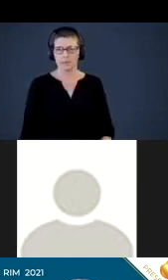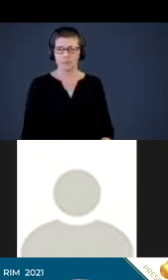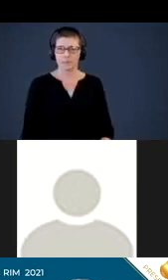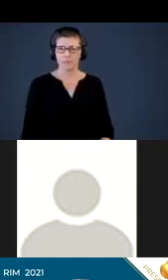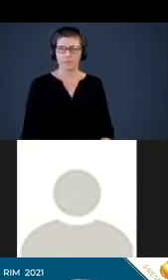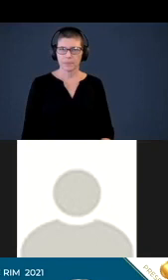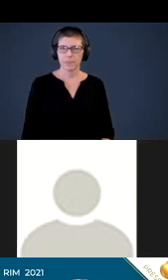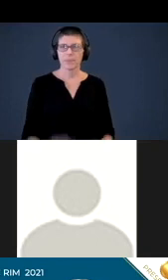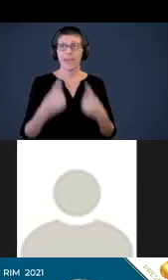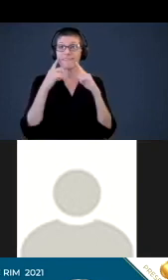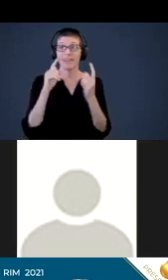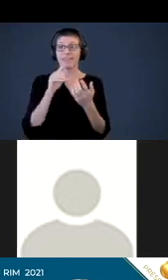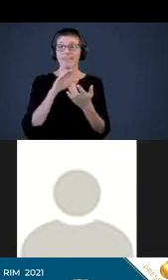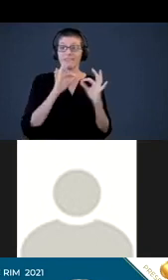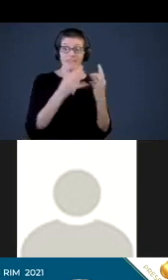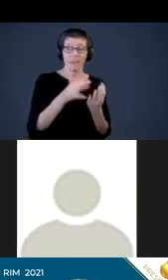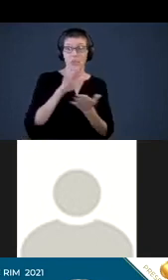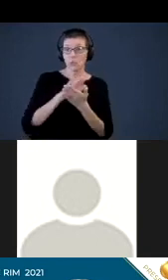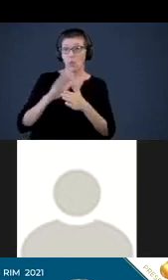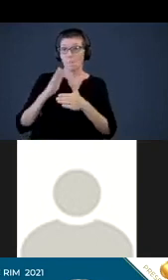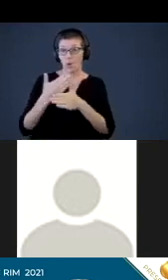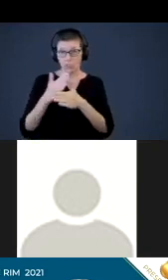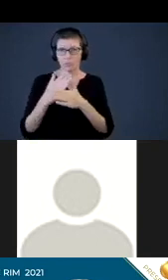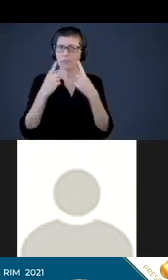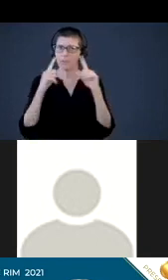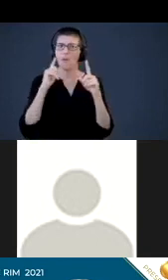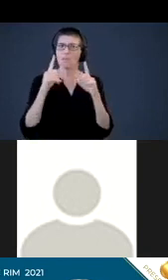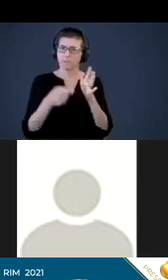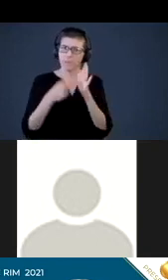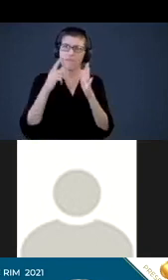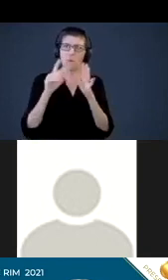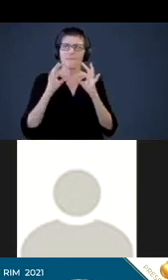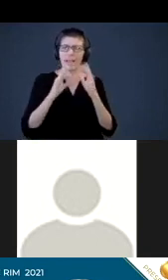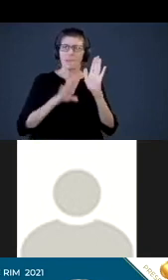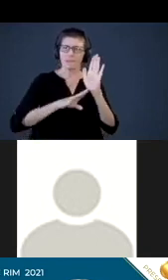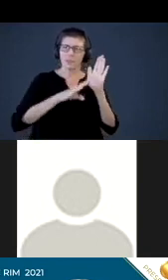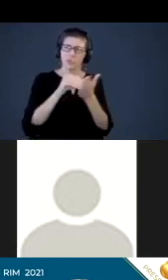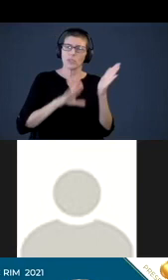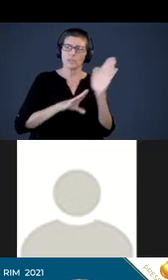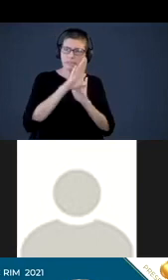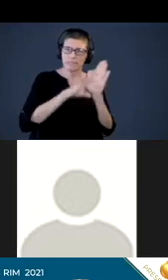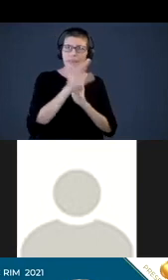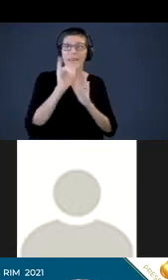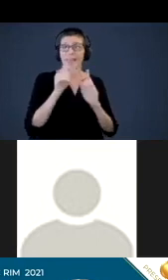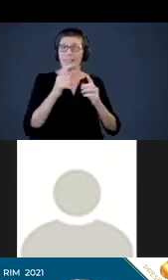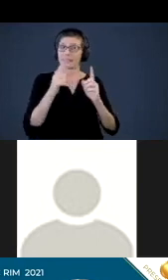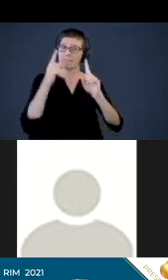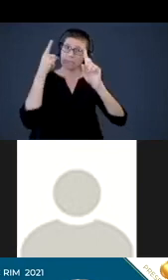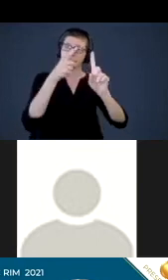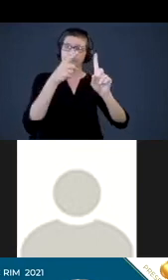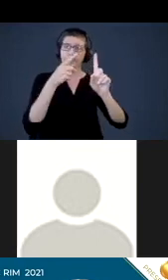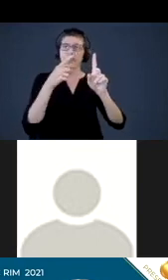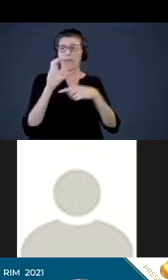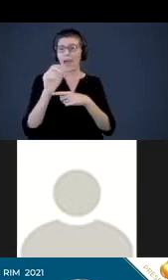Effective family school partnerships are critical to student achievement and development. This is highlighted as the ultimate goal and outcome, which is the